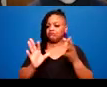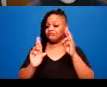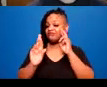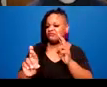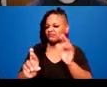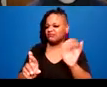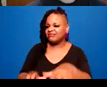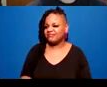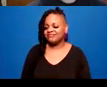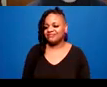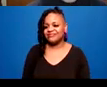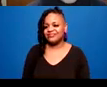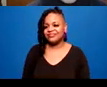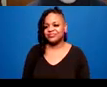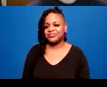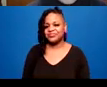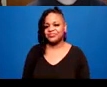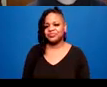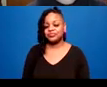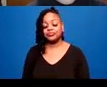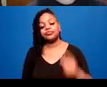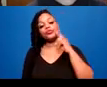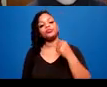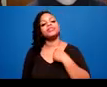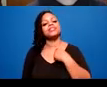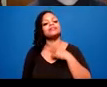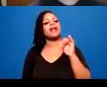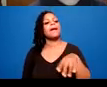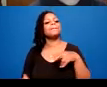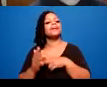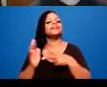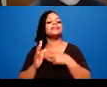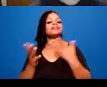connected to treating everyone with dignity and respect.